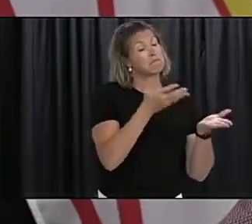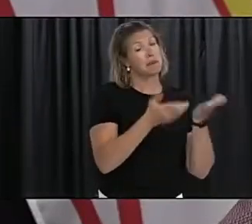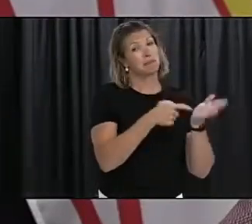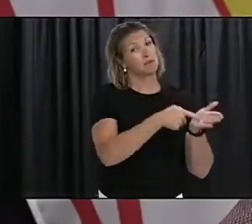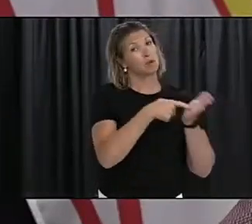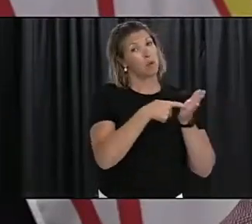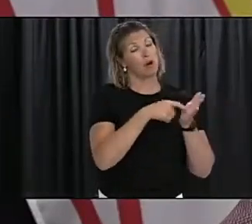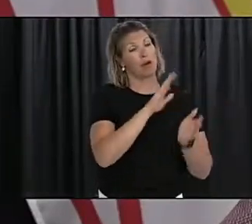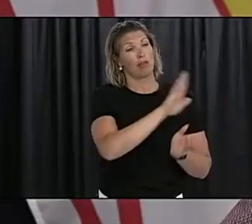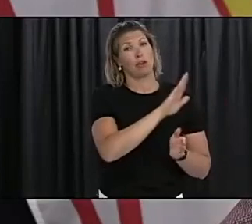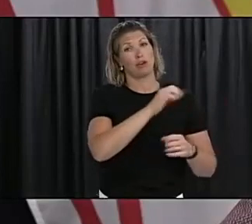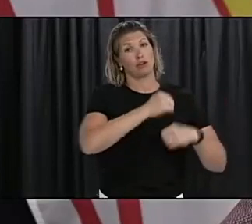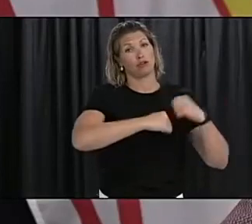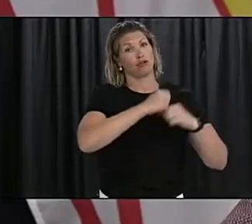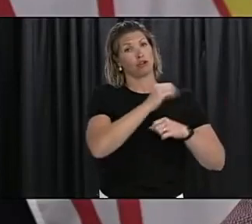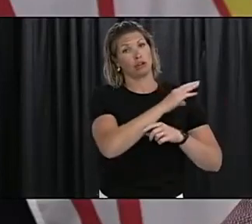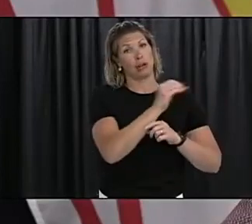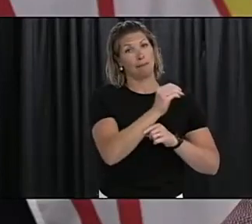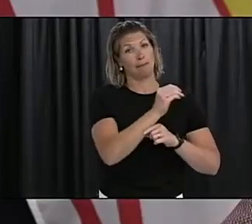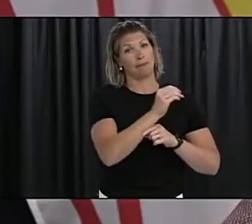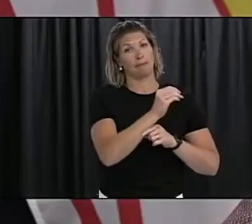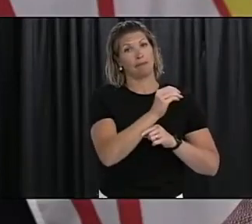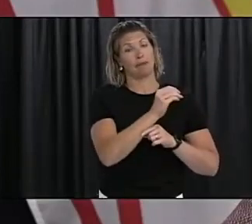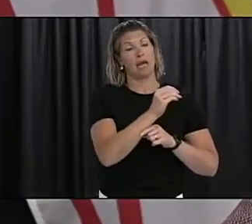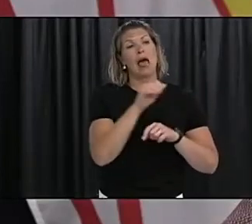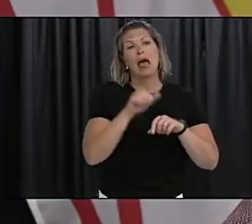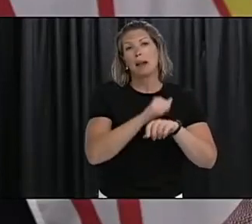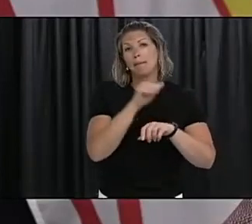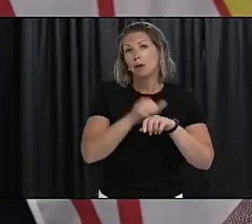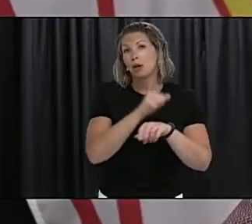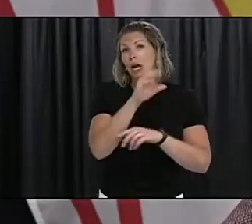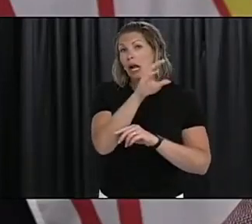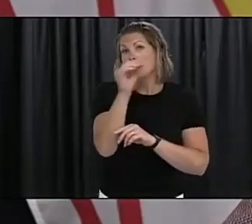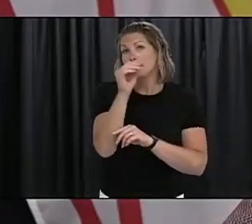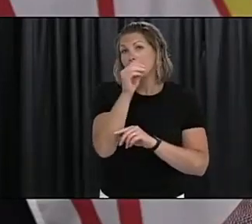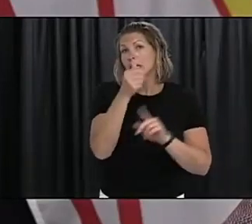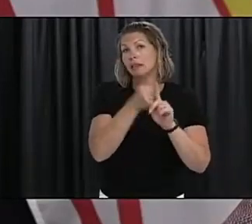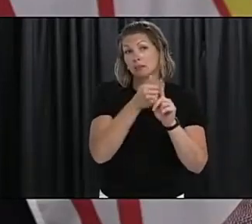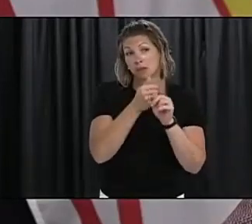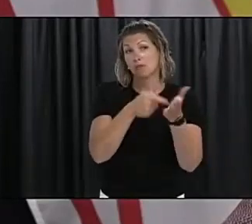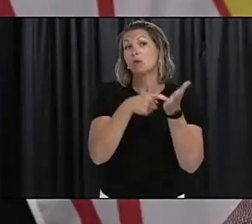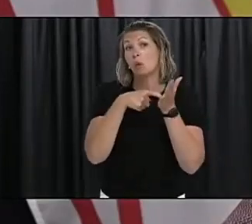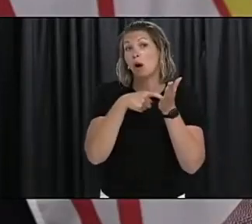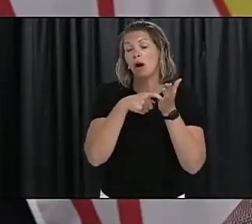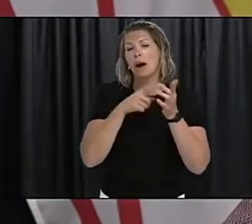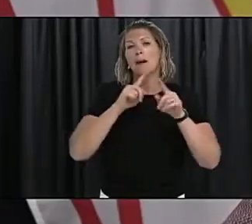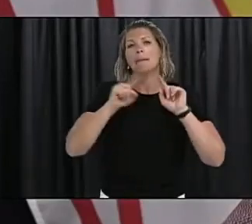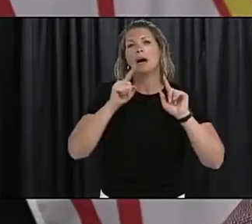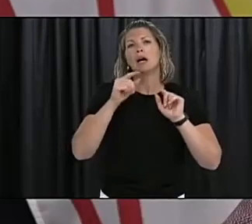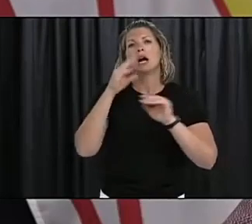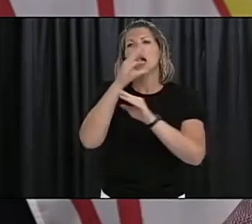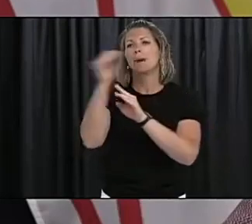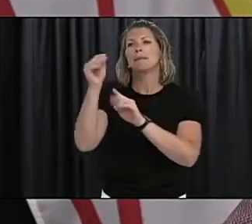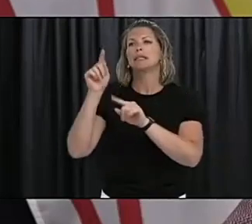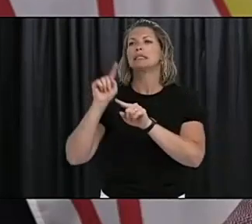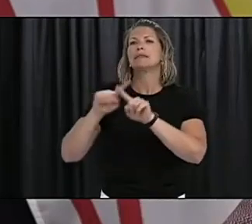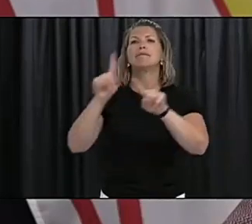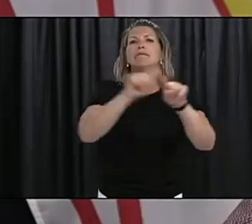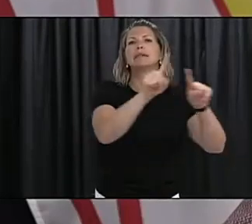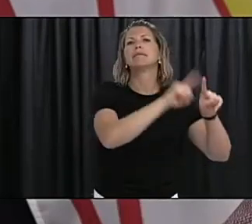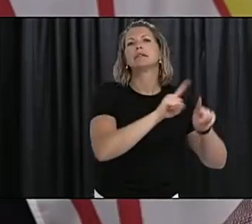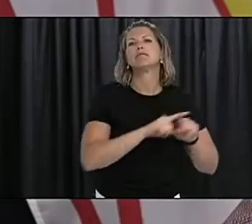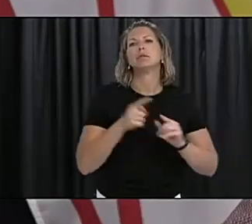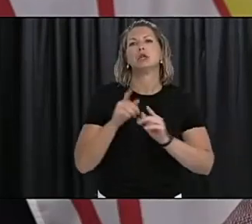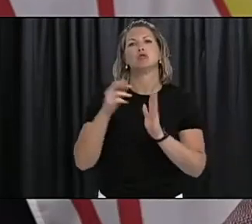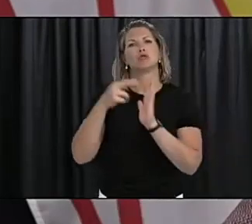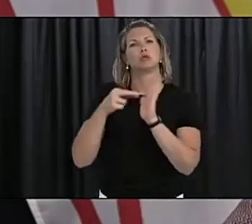construction companies right here in Newfoundland and Labrador I think we need to keep in mind too that this is international travel and anytime you see international